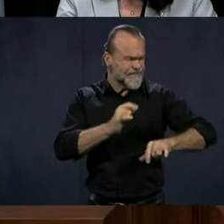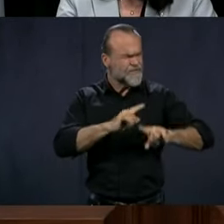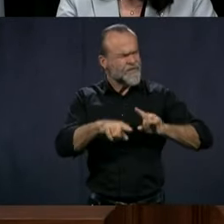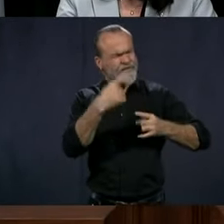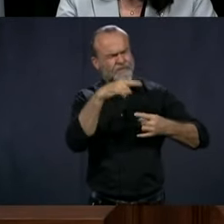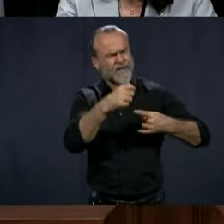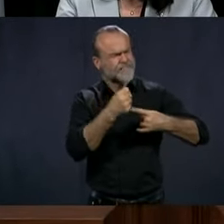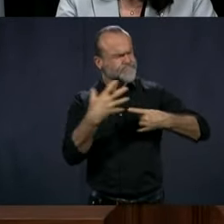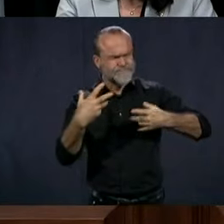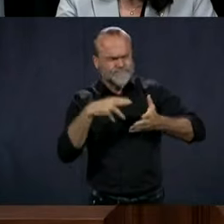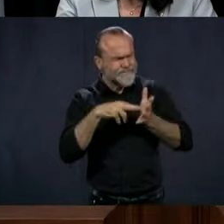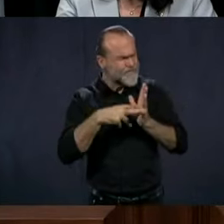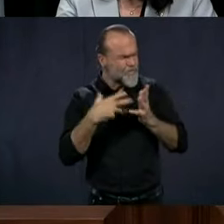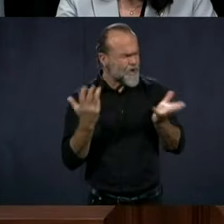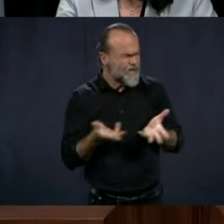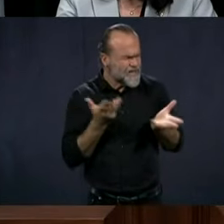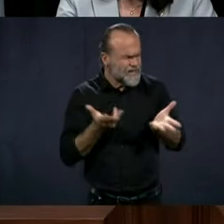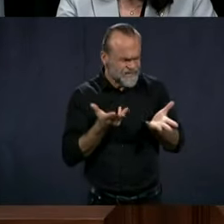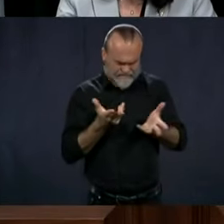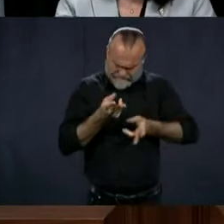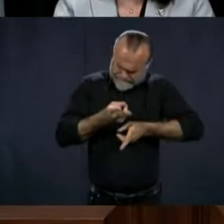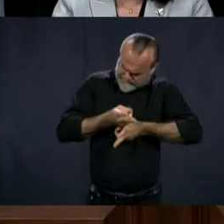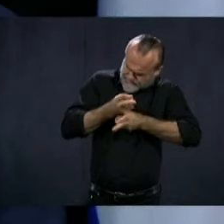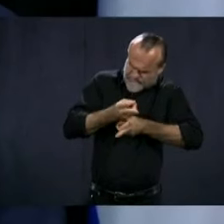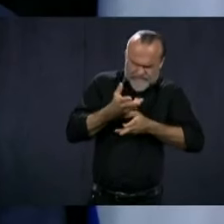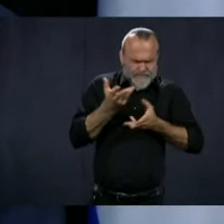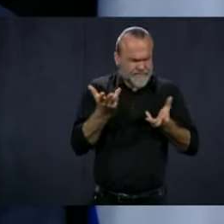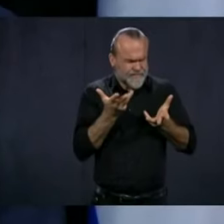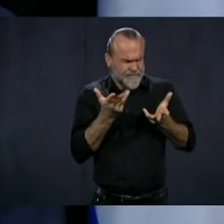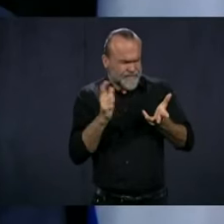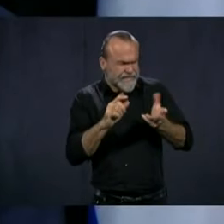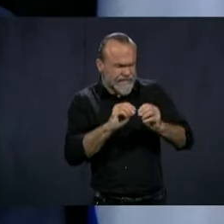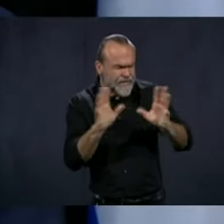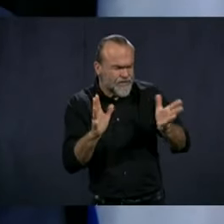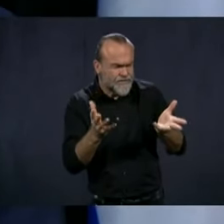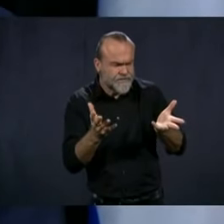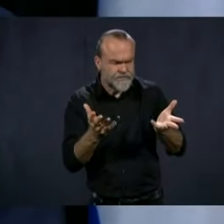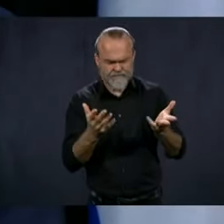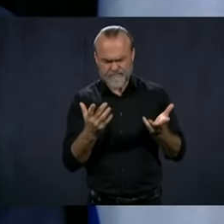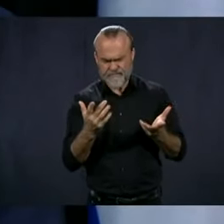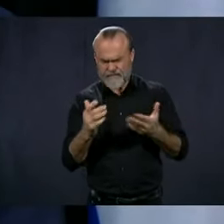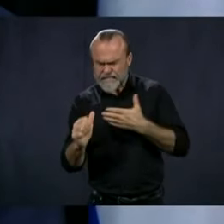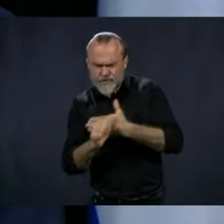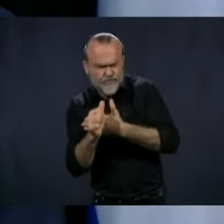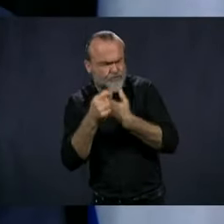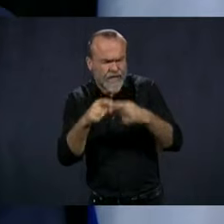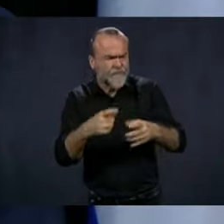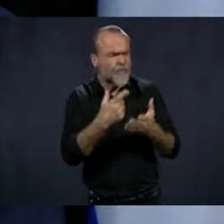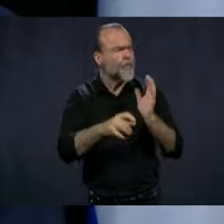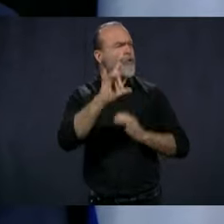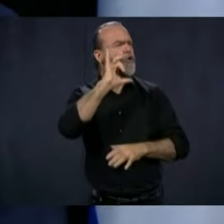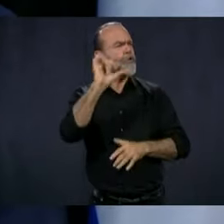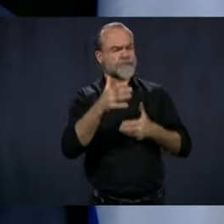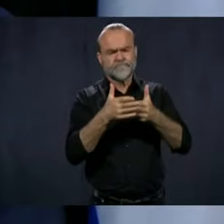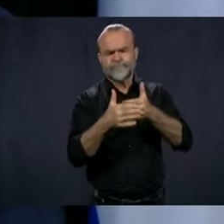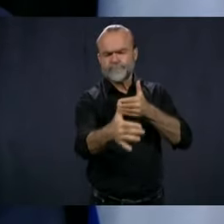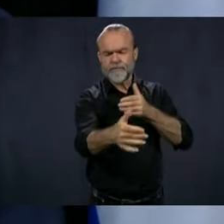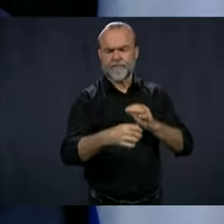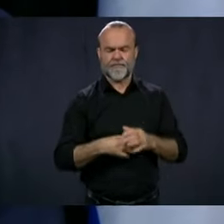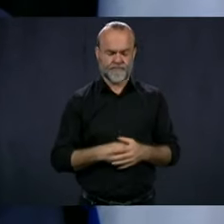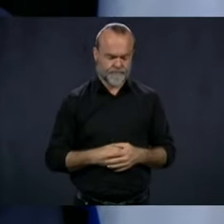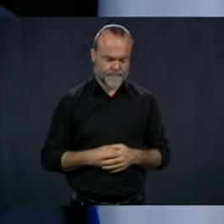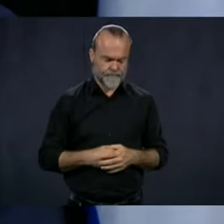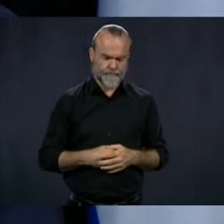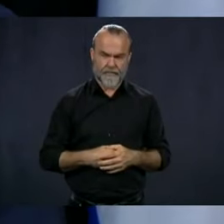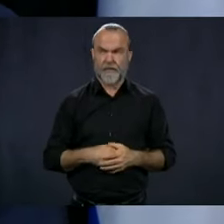by fragile and what risks happening in the coming days? Okay. First of